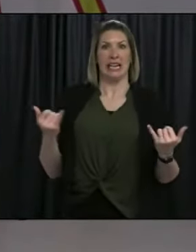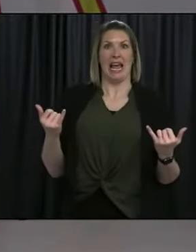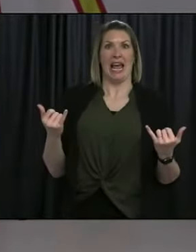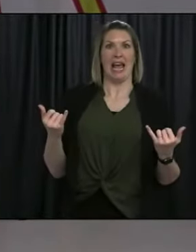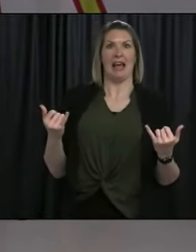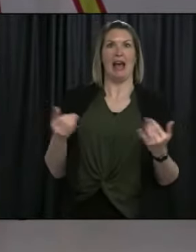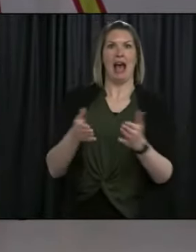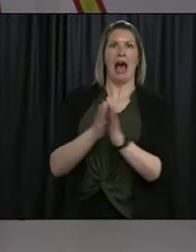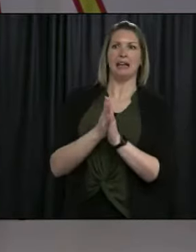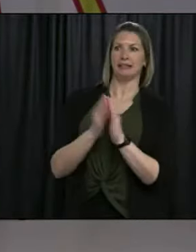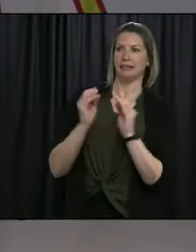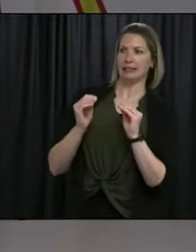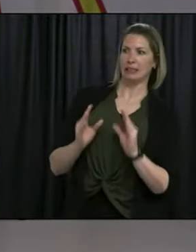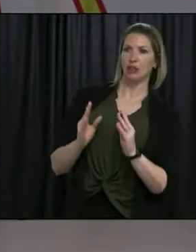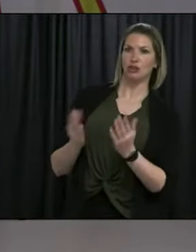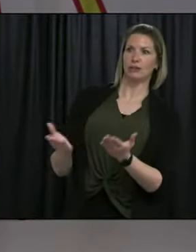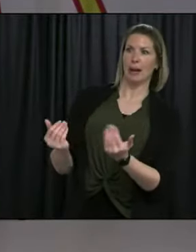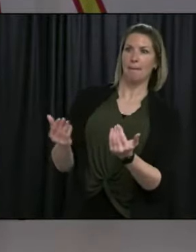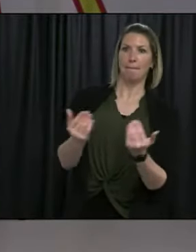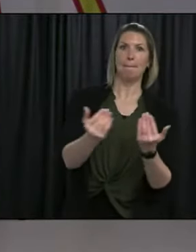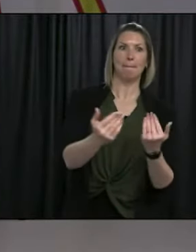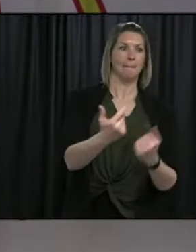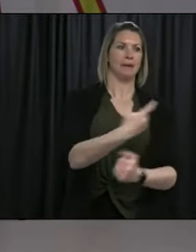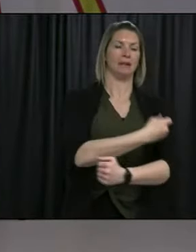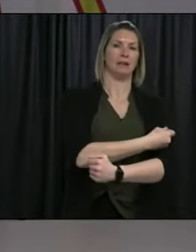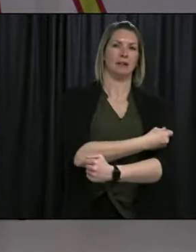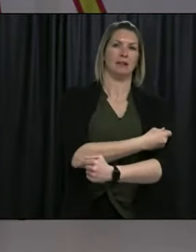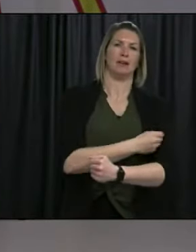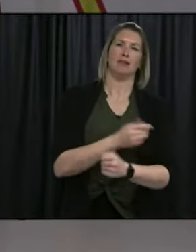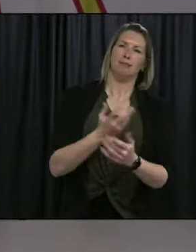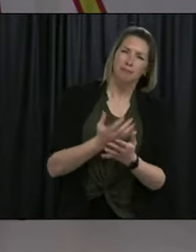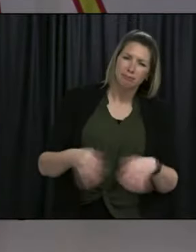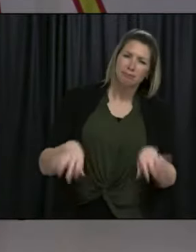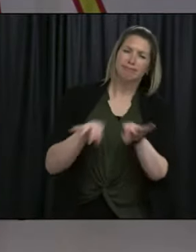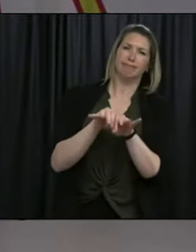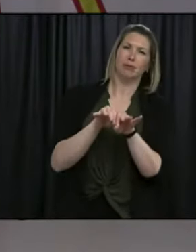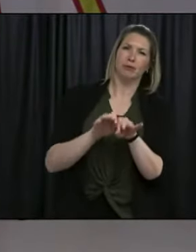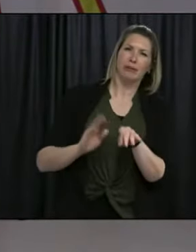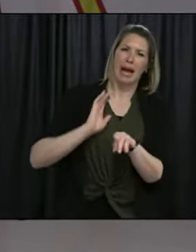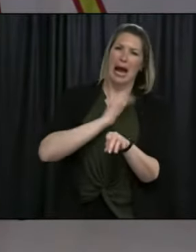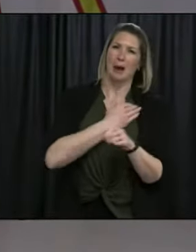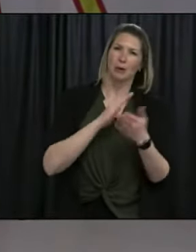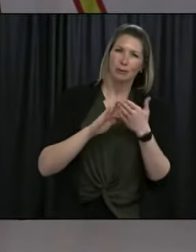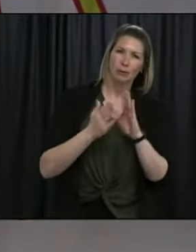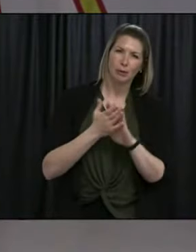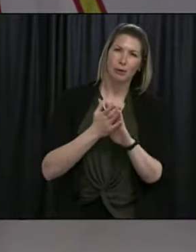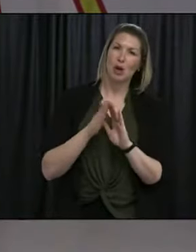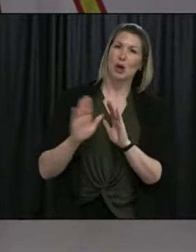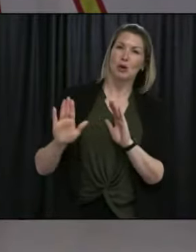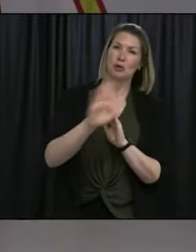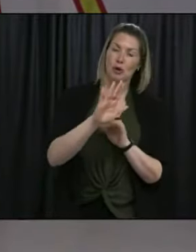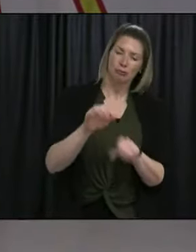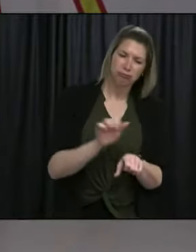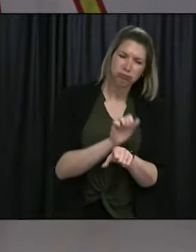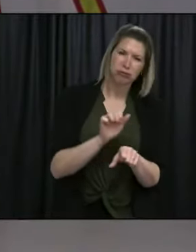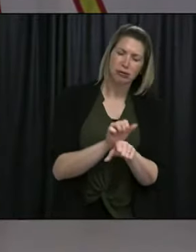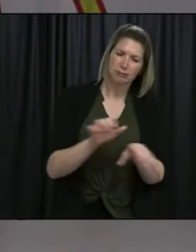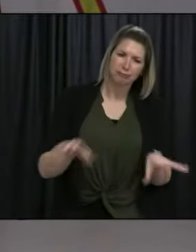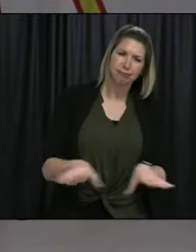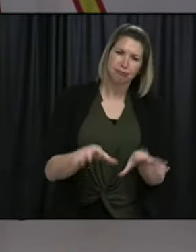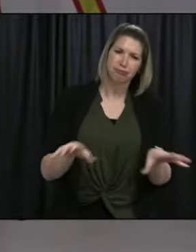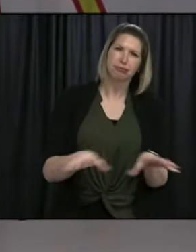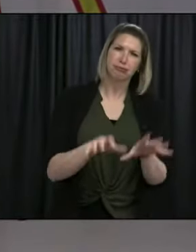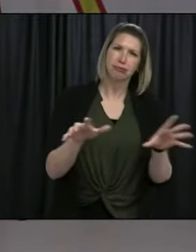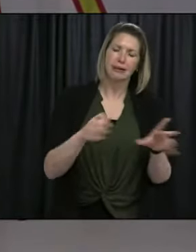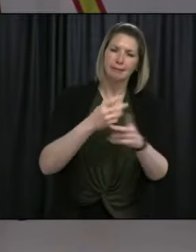are such a vital part of our communities. Thank you for your tireless efforts and thank you for your patience as the province's vaccination